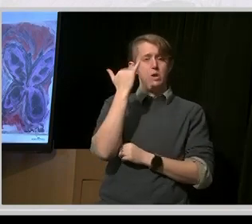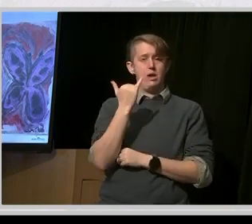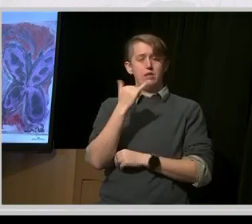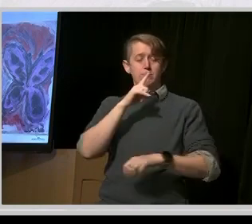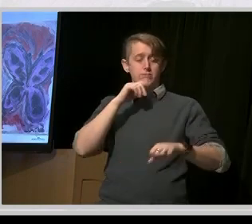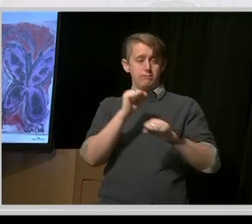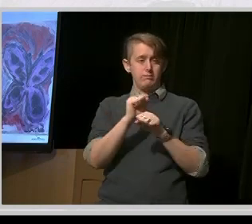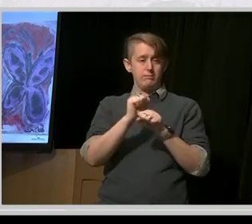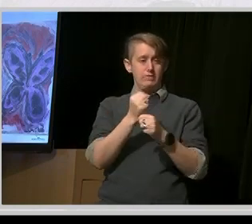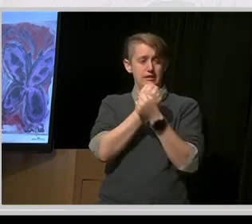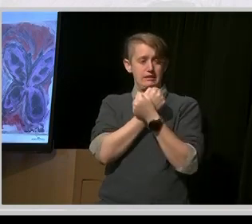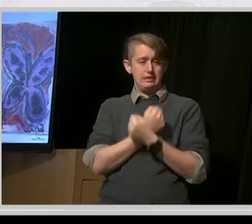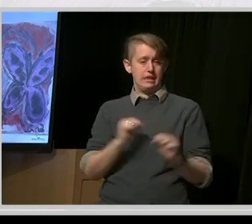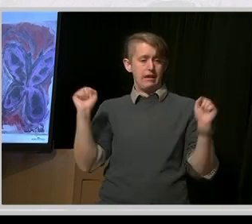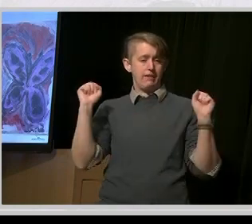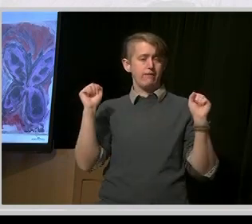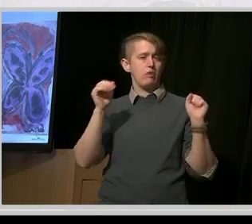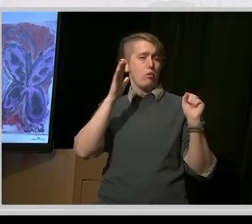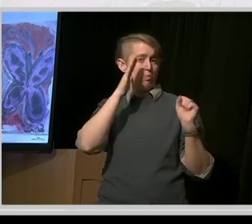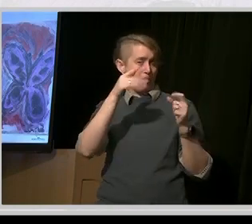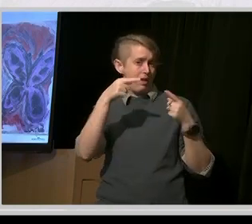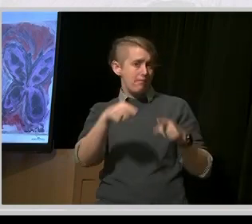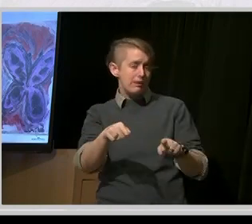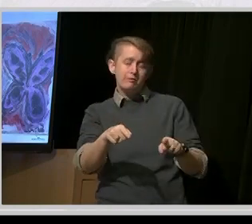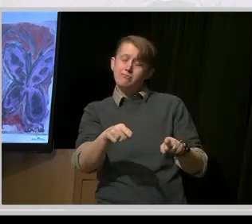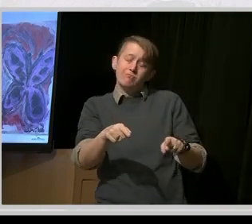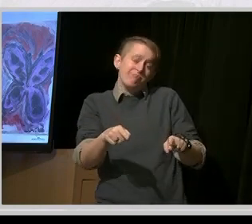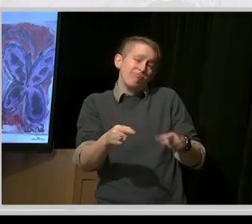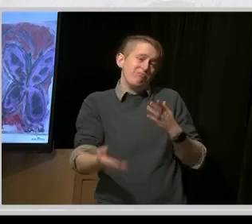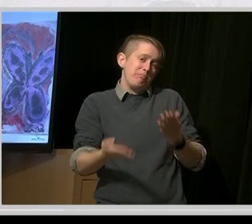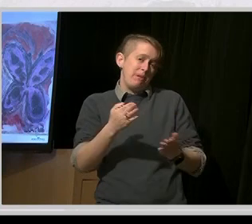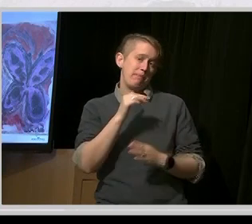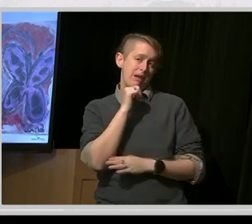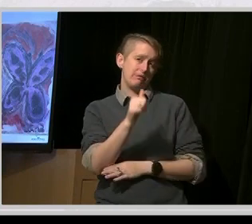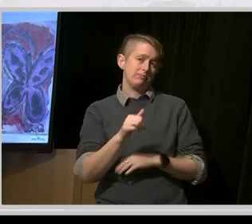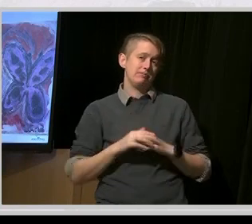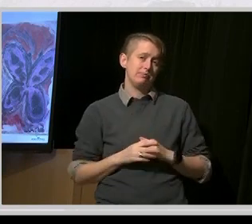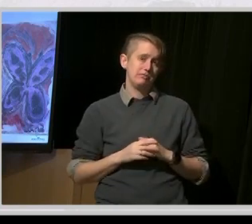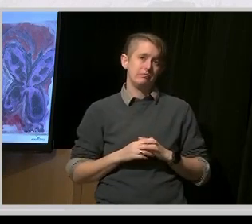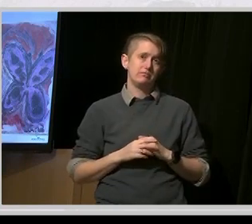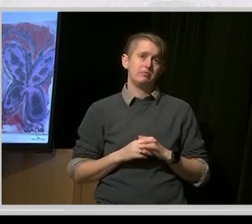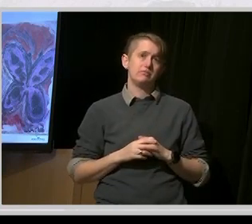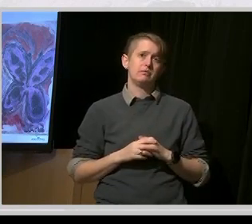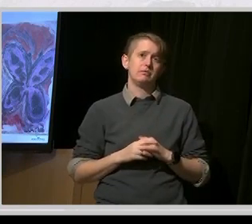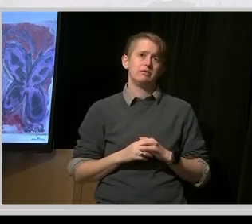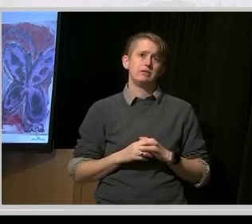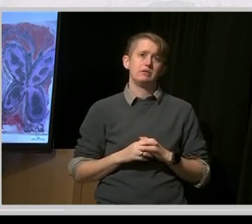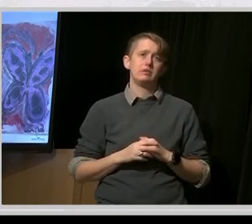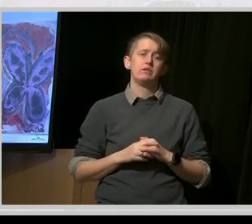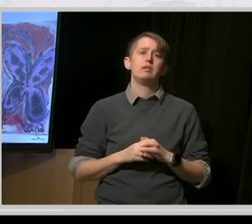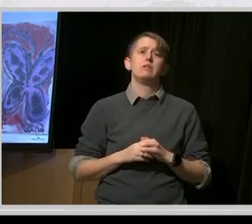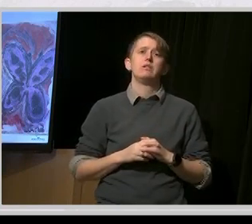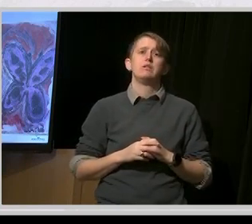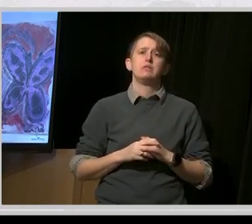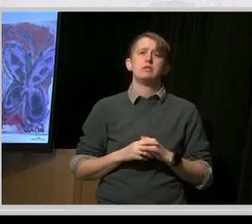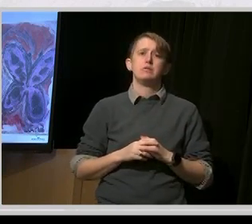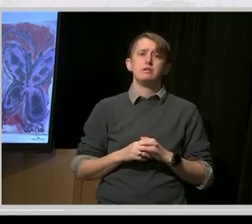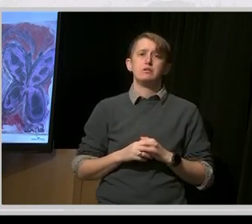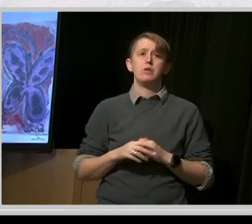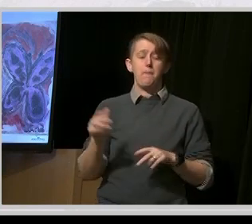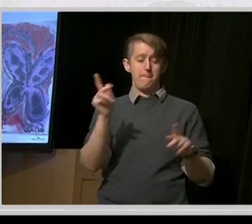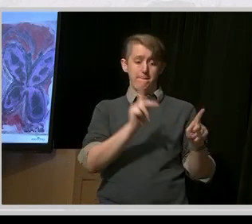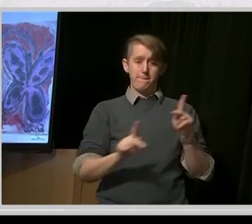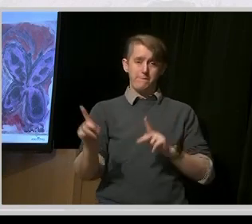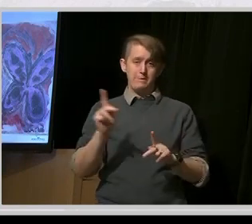Did I do that? No. Not only do we have to allow people to heal, we also have to heal families,